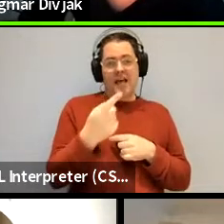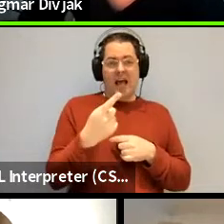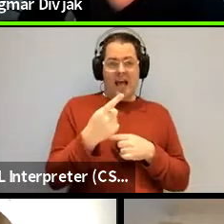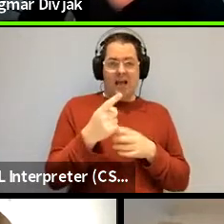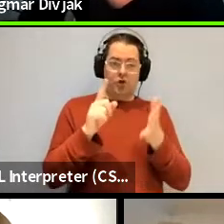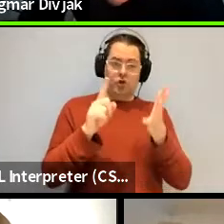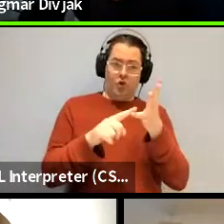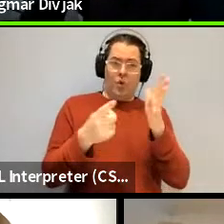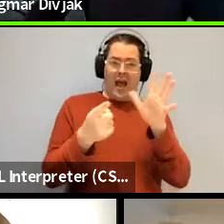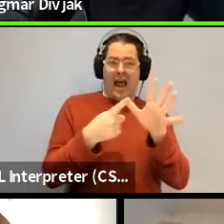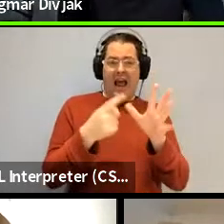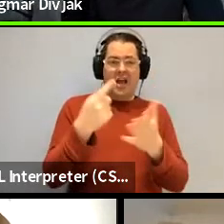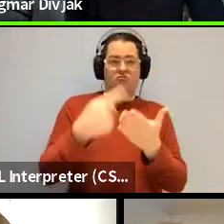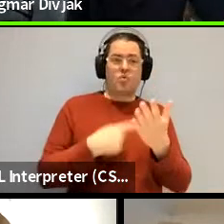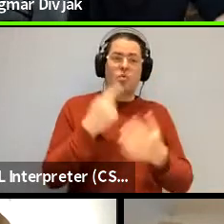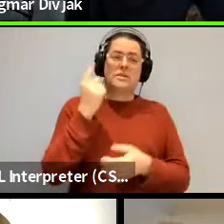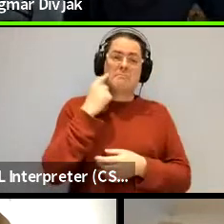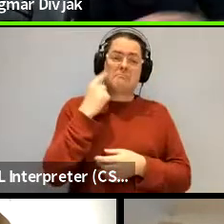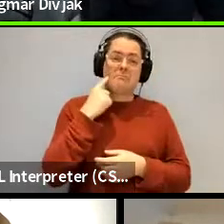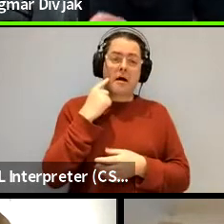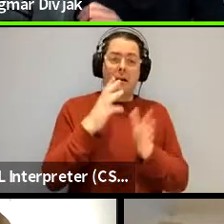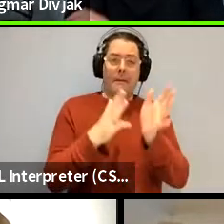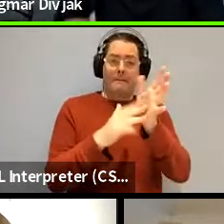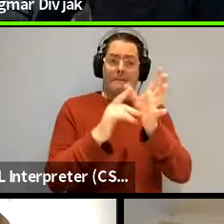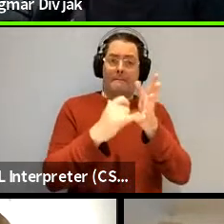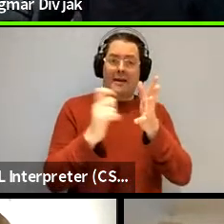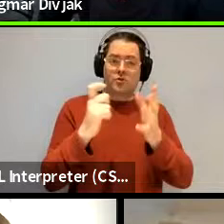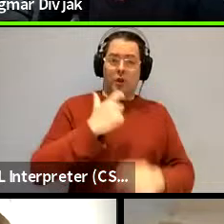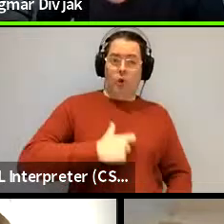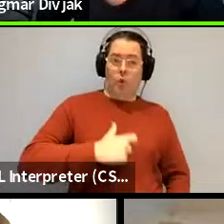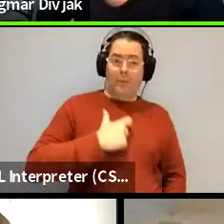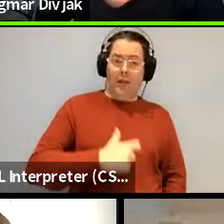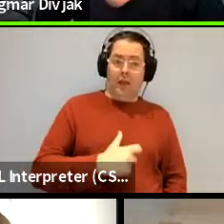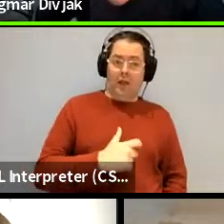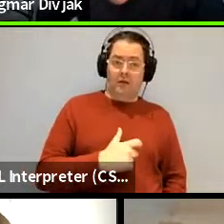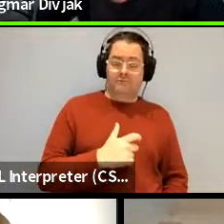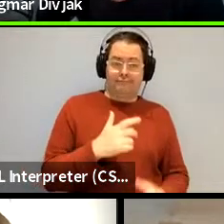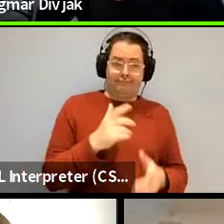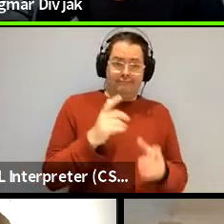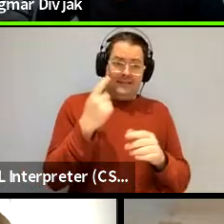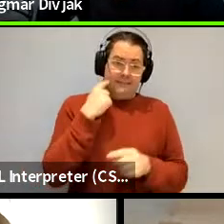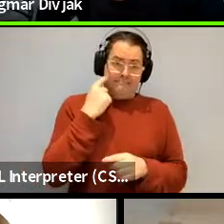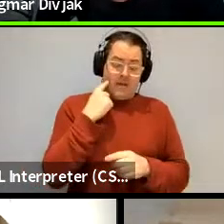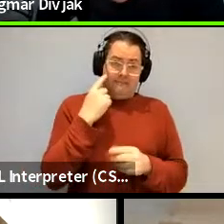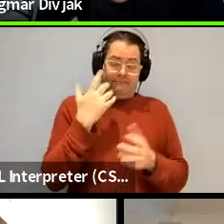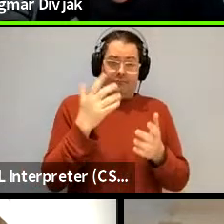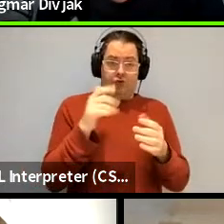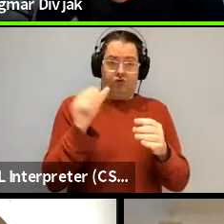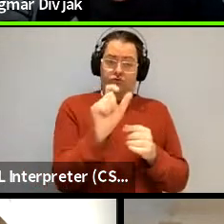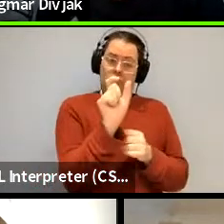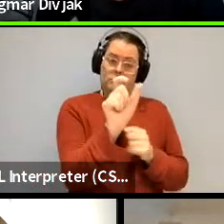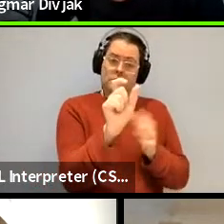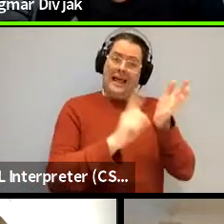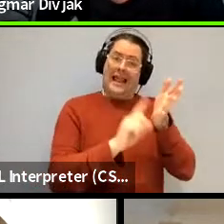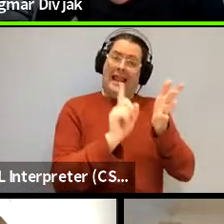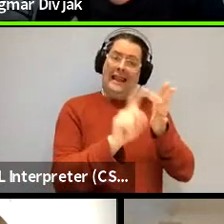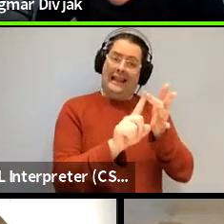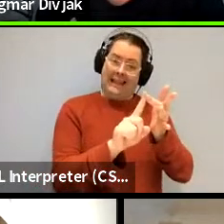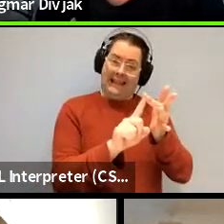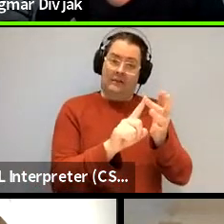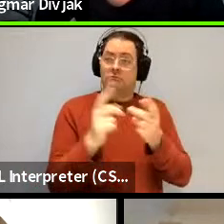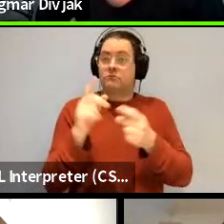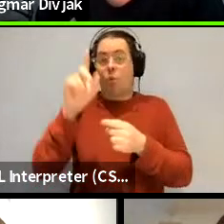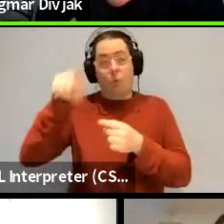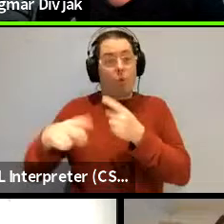simple if it's if it's masculine um human there is a clear rule that says the ending should be lee if it is anything else